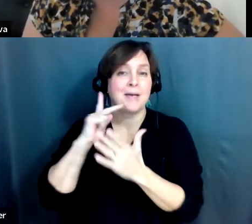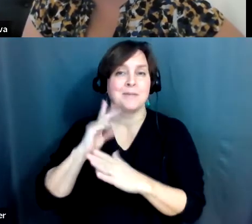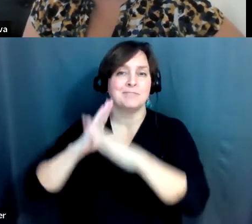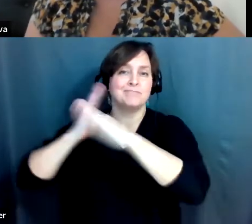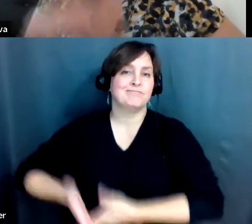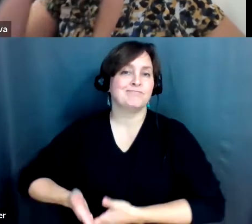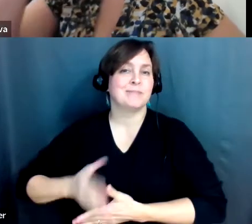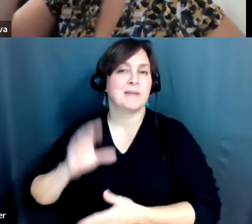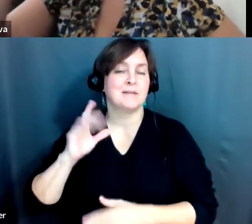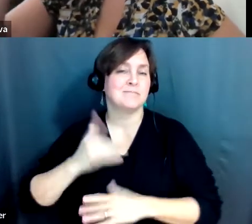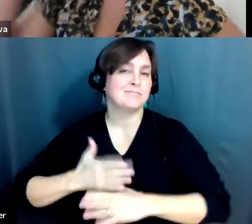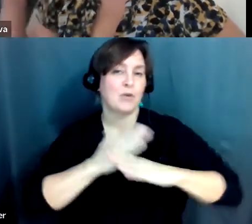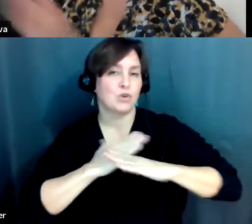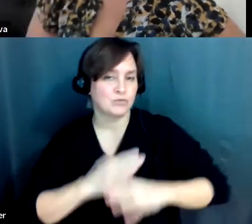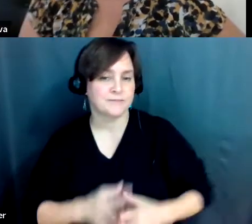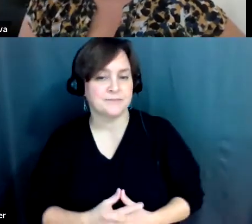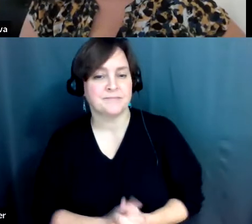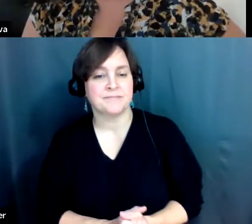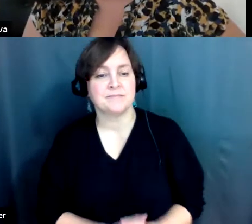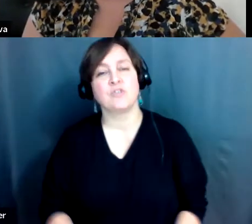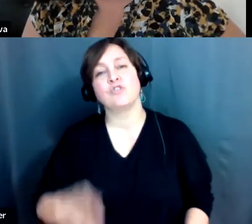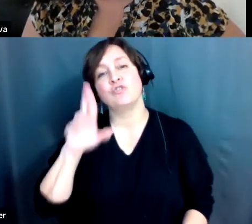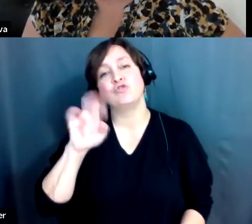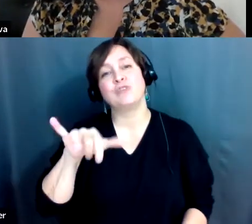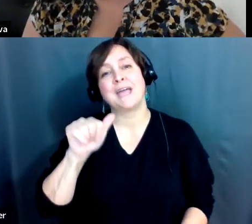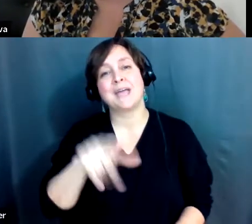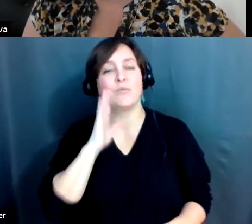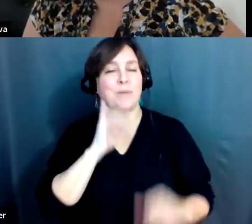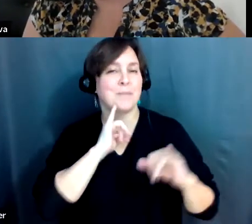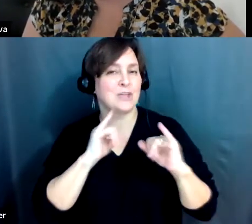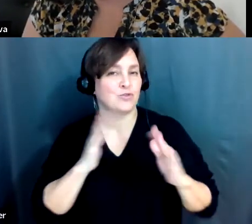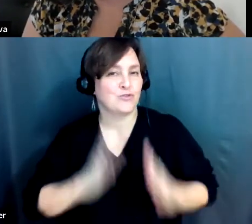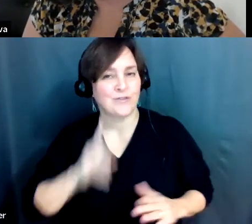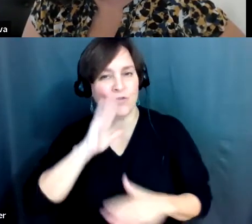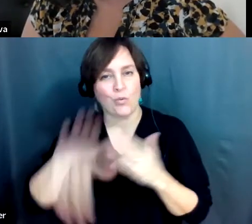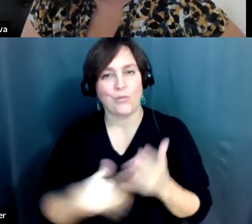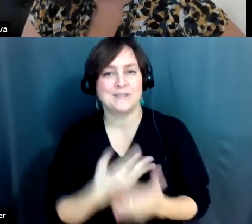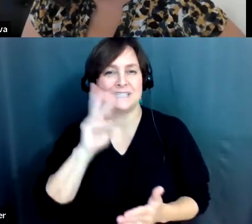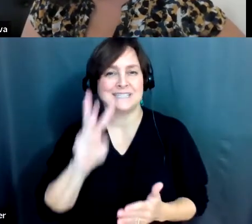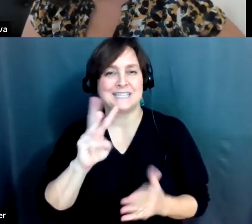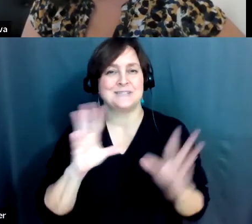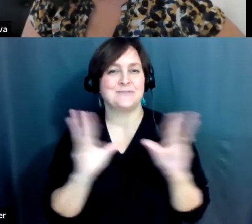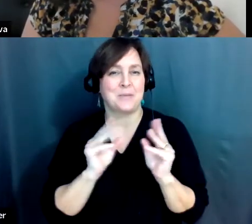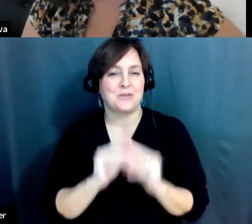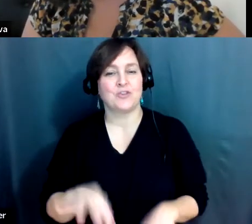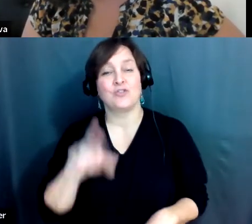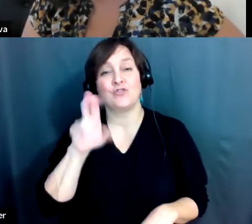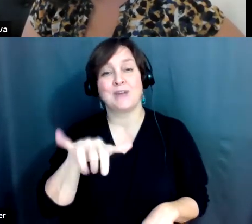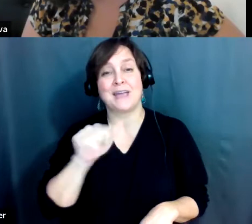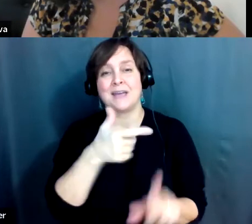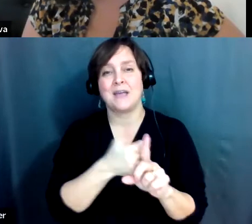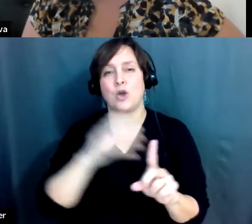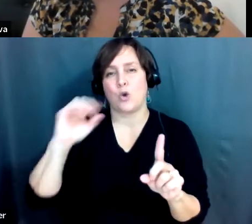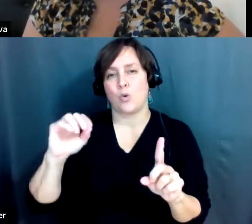McGregor, is the BirdAbility Coordinator, and will serve as the interviewer for all six of these webinars. Freya is an occupational